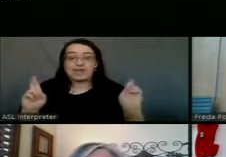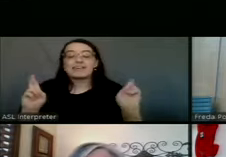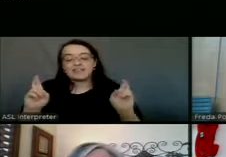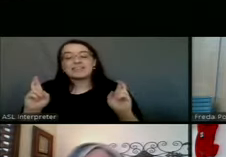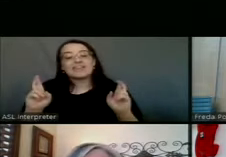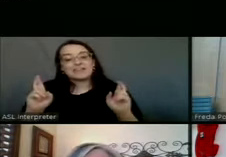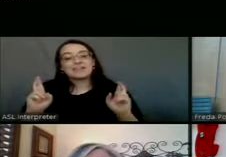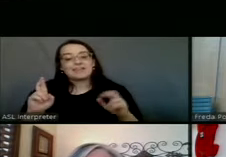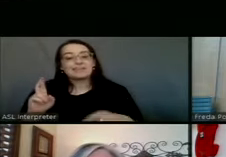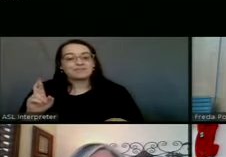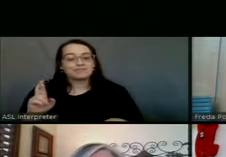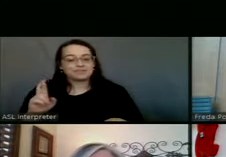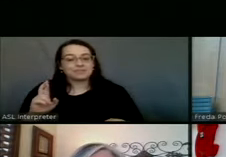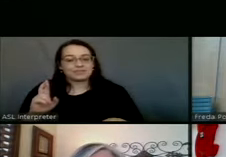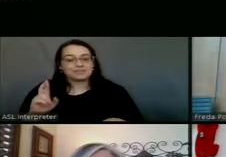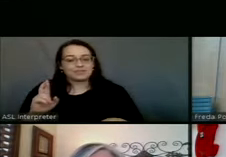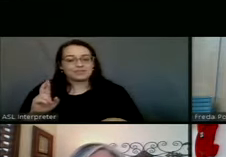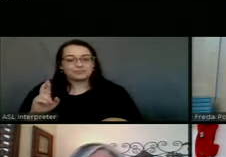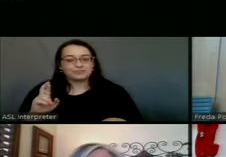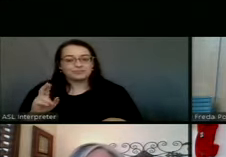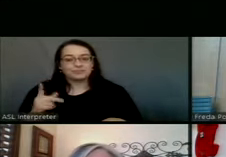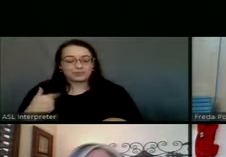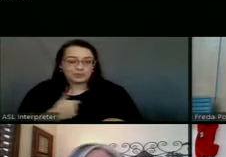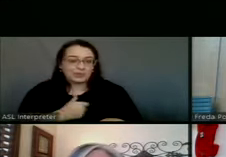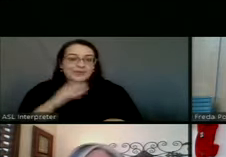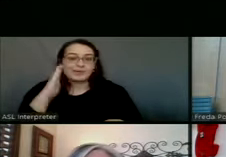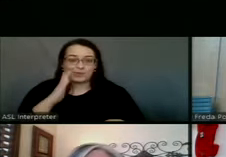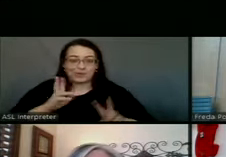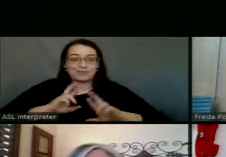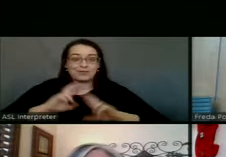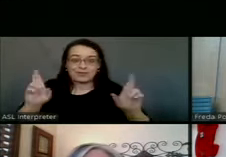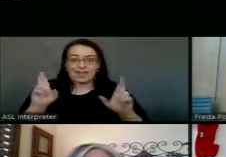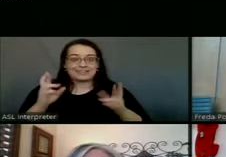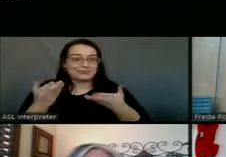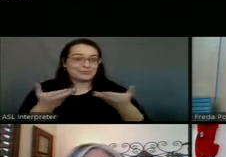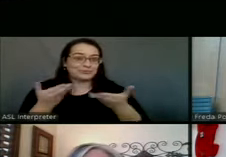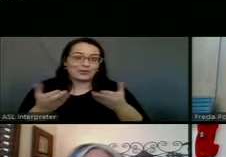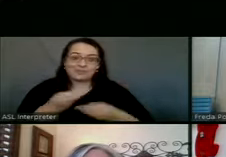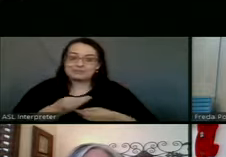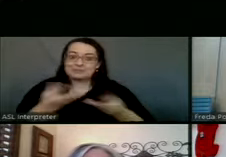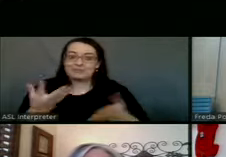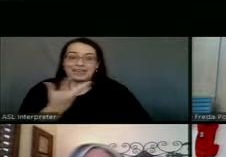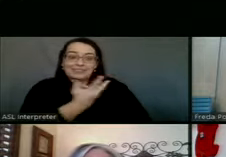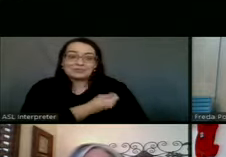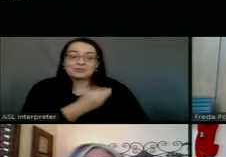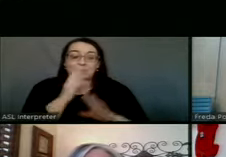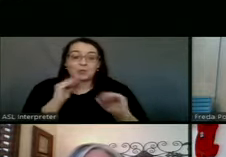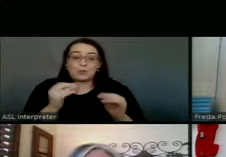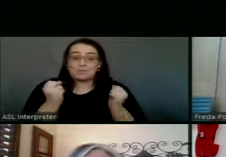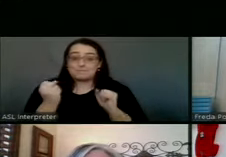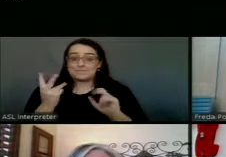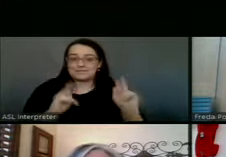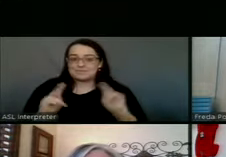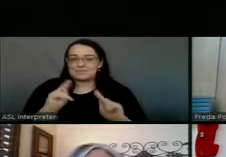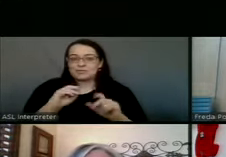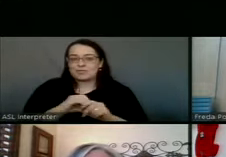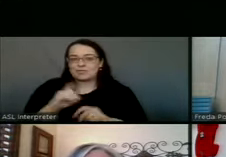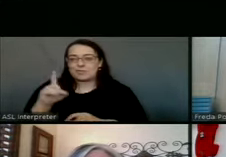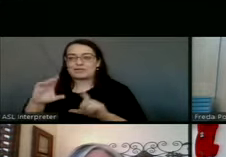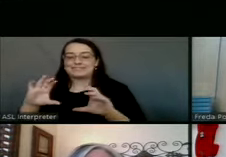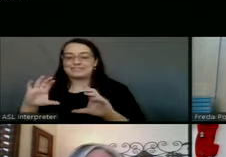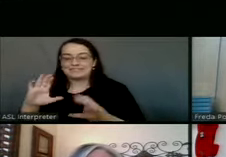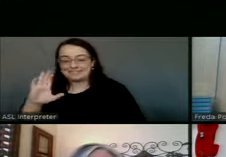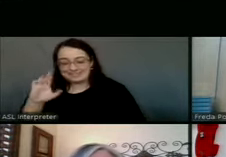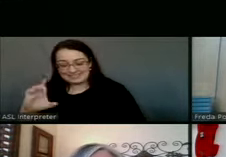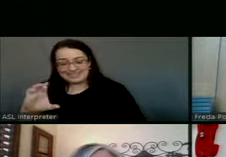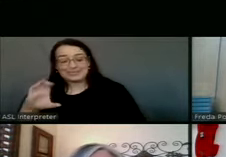that 1C category, um, I know that we'll be ready to serve. And, um, we hope that we have a lot of people in that 1C group who are ready